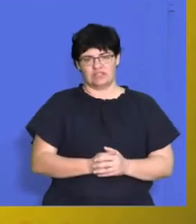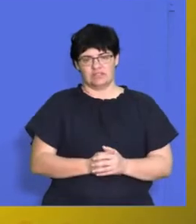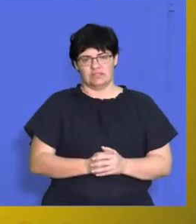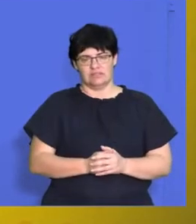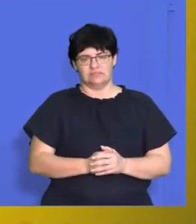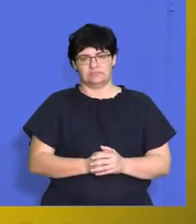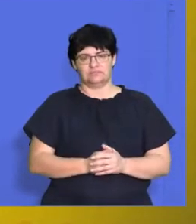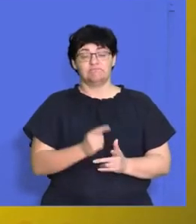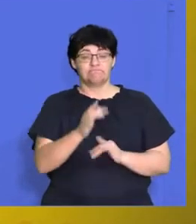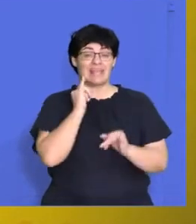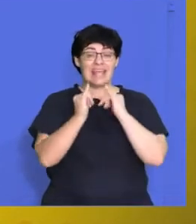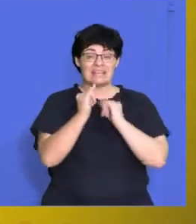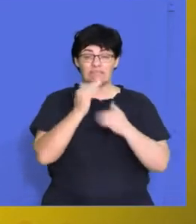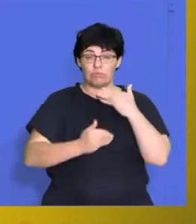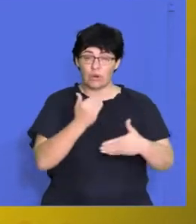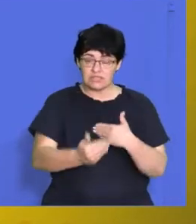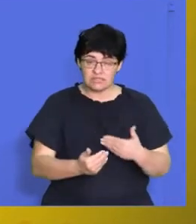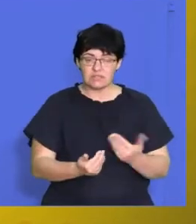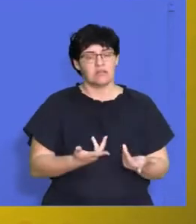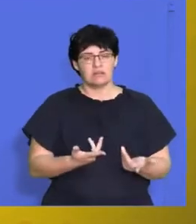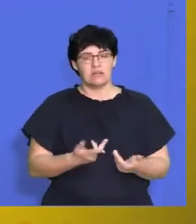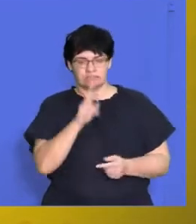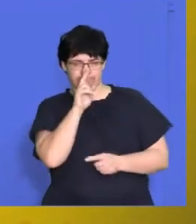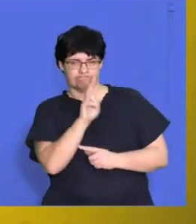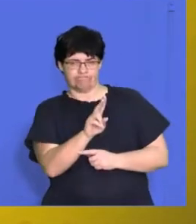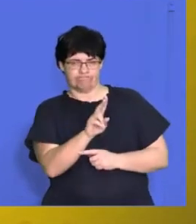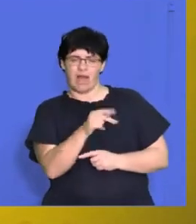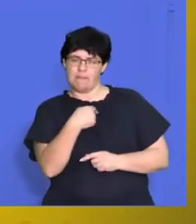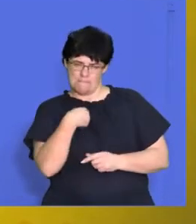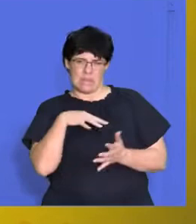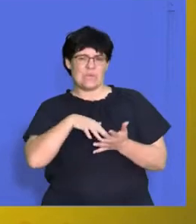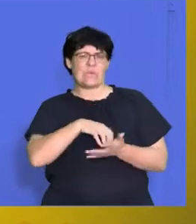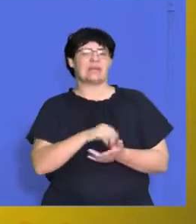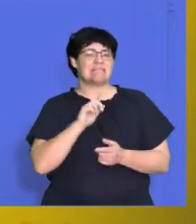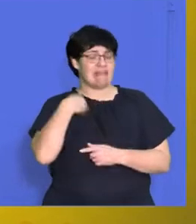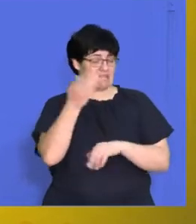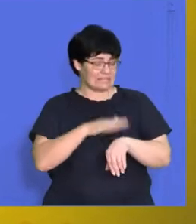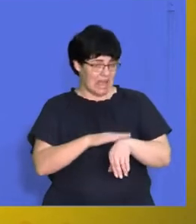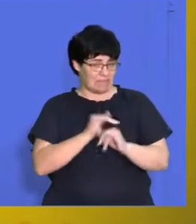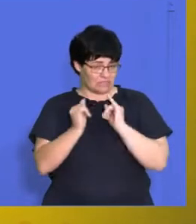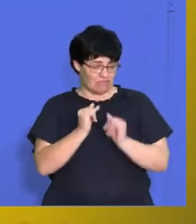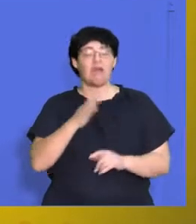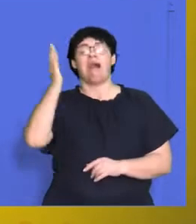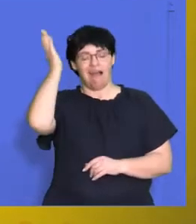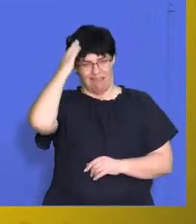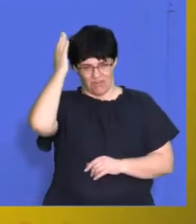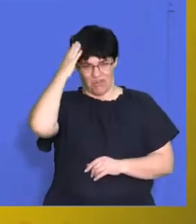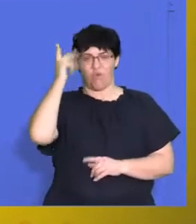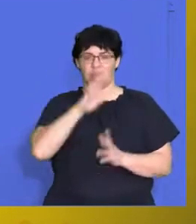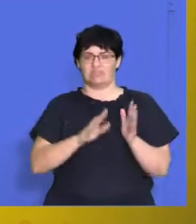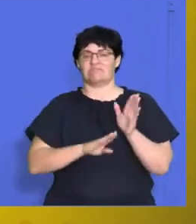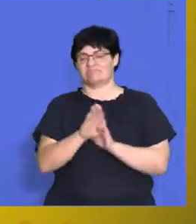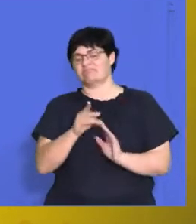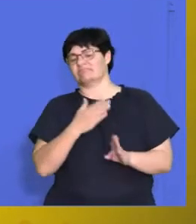during the interview process, you would have seen that there's a weakness that you need to address and now you know for your next job interview